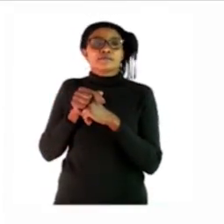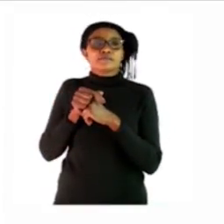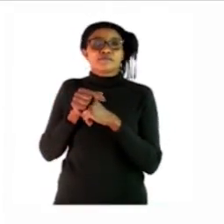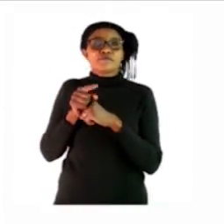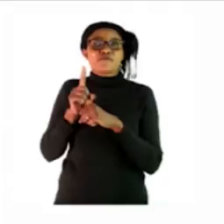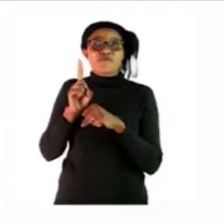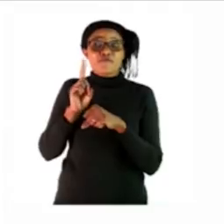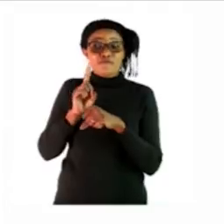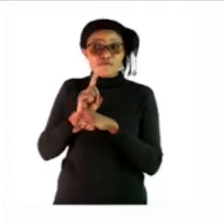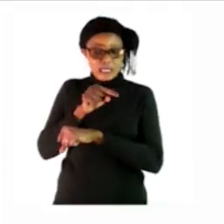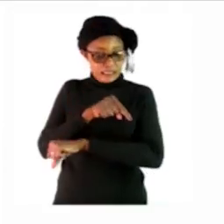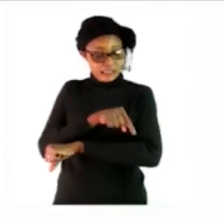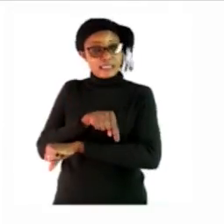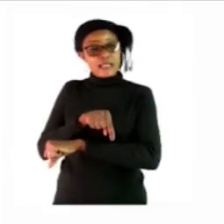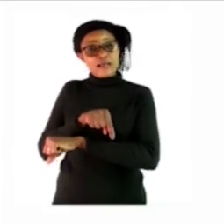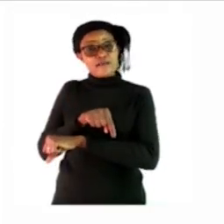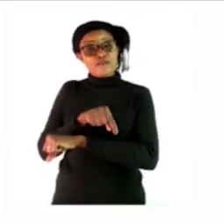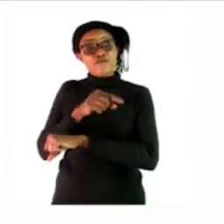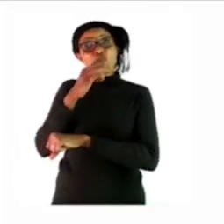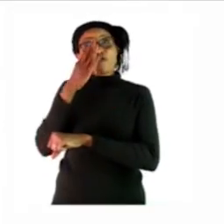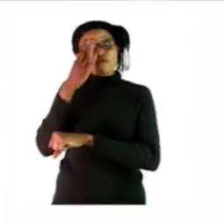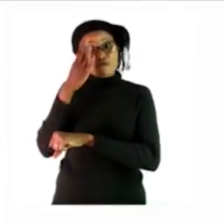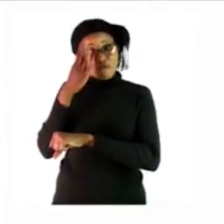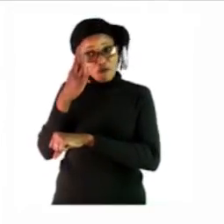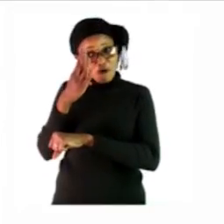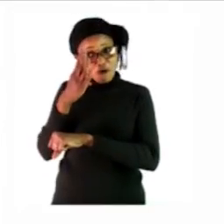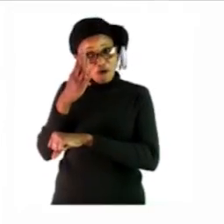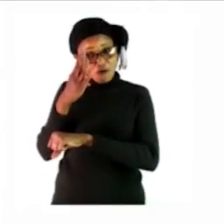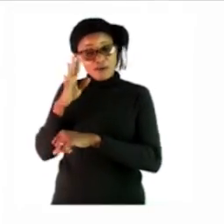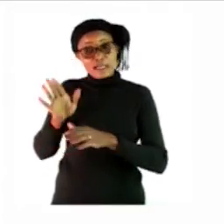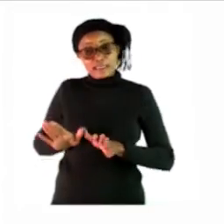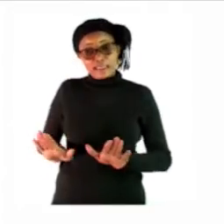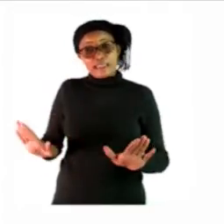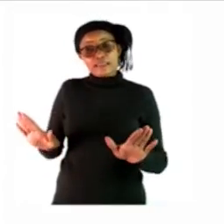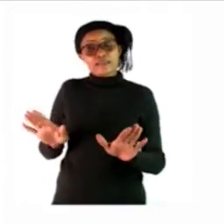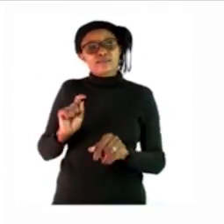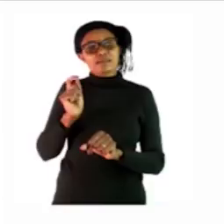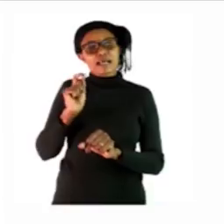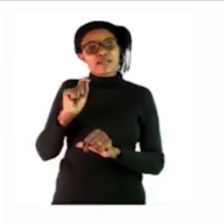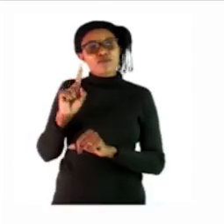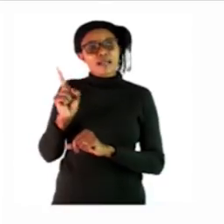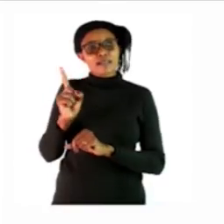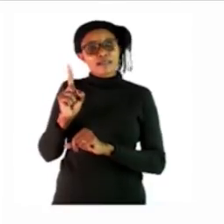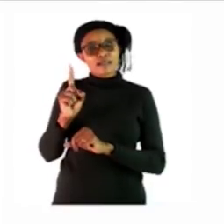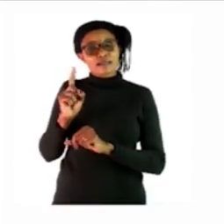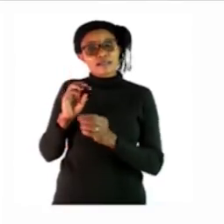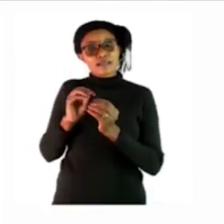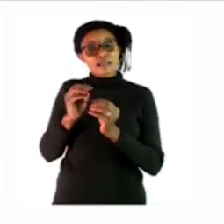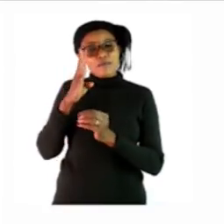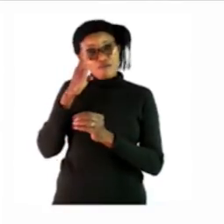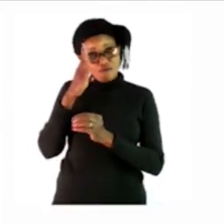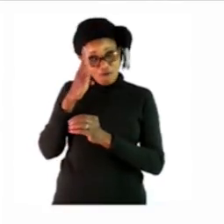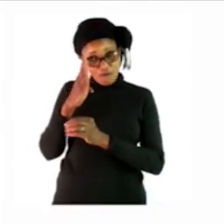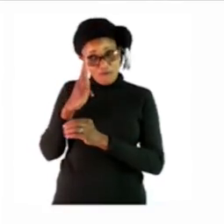first line there are four girls so what must you write on the first line number four